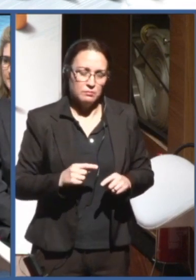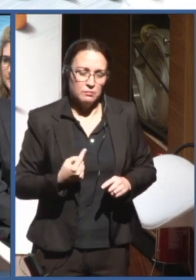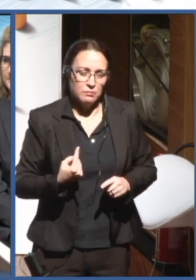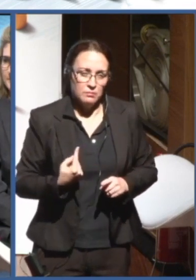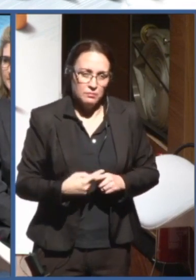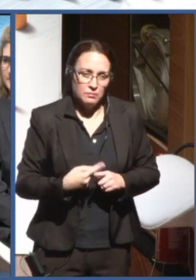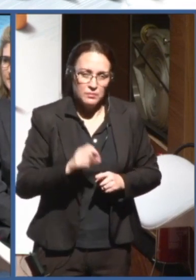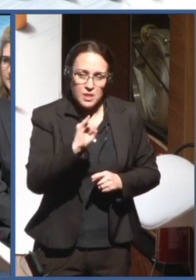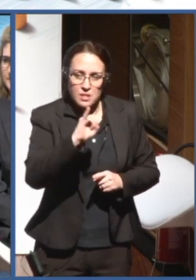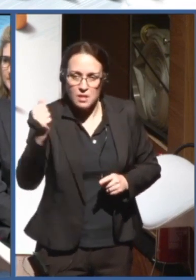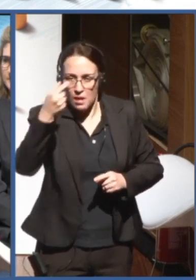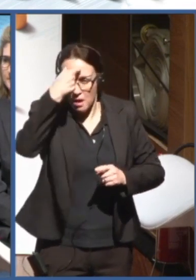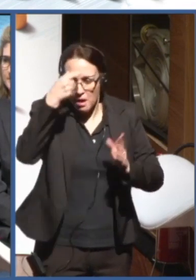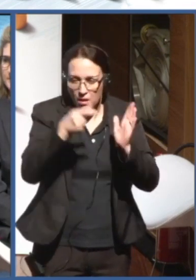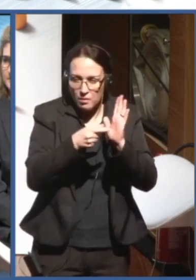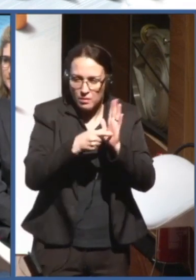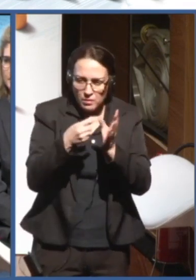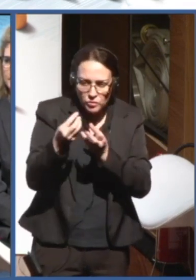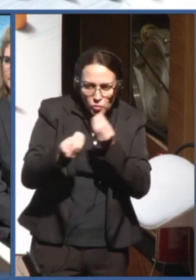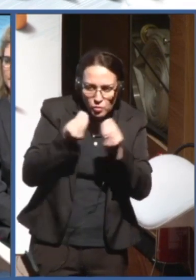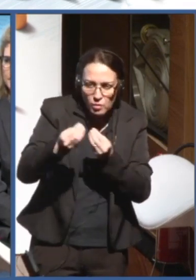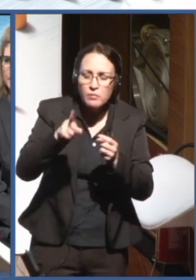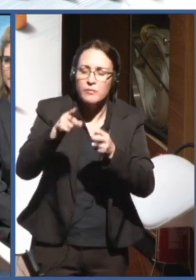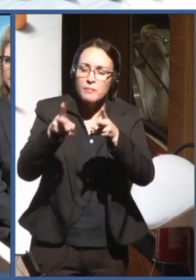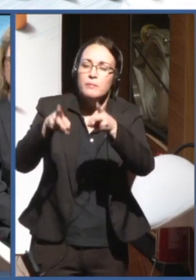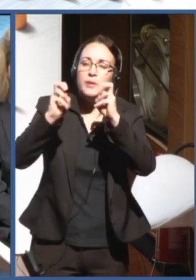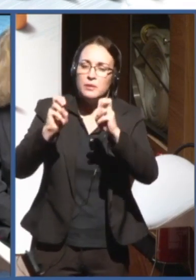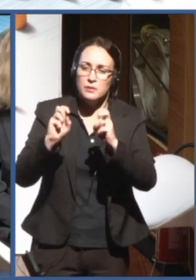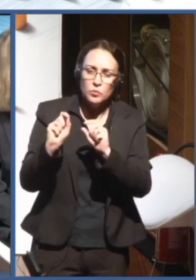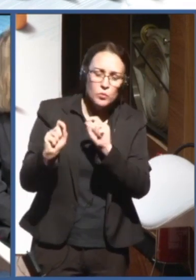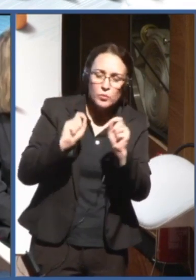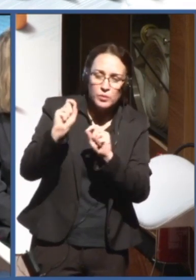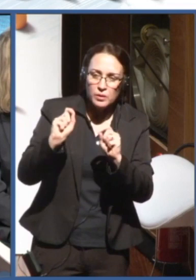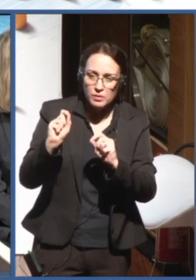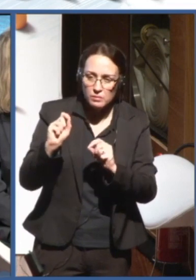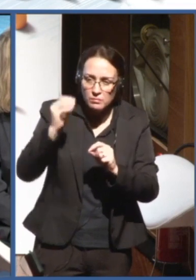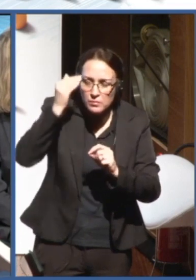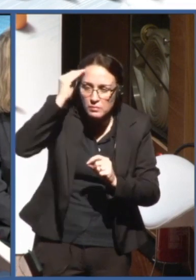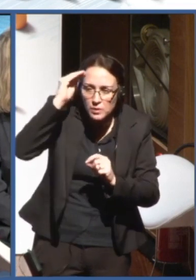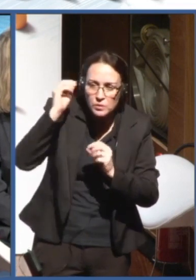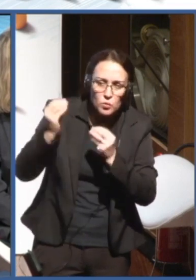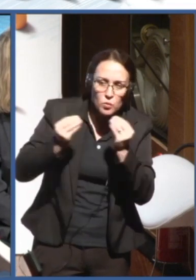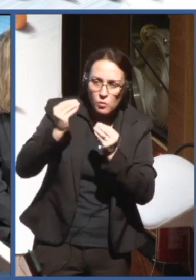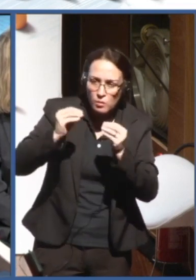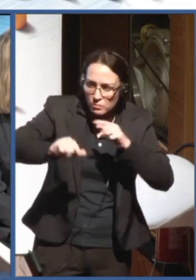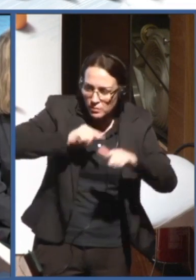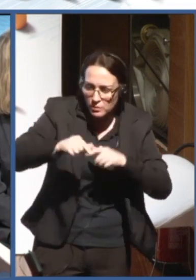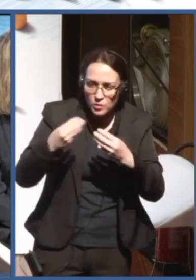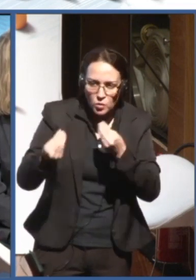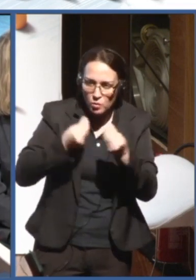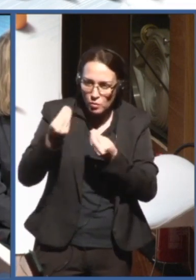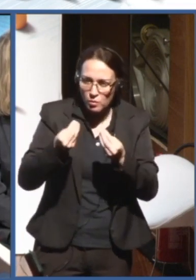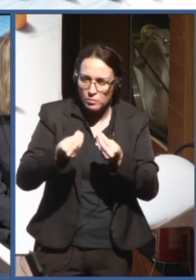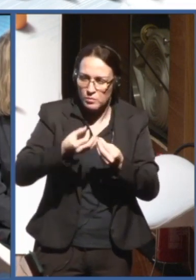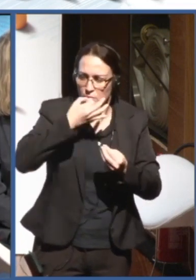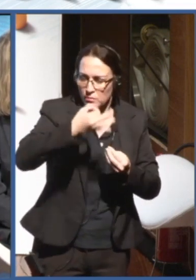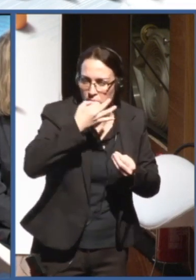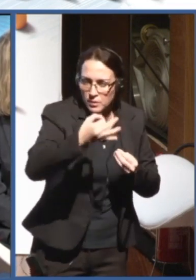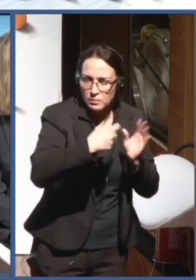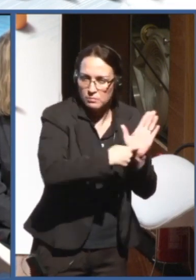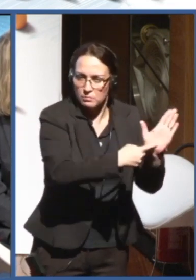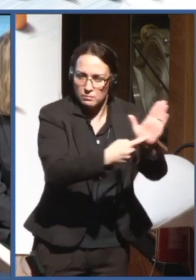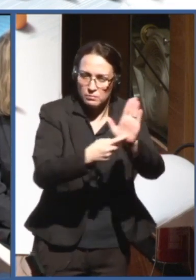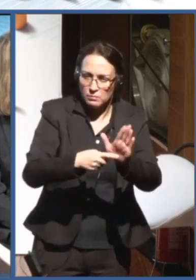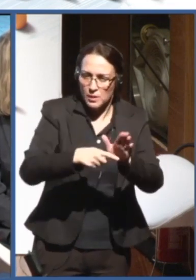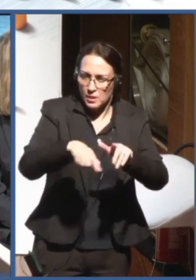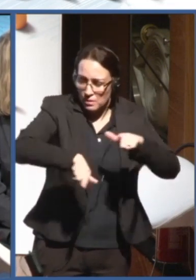how should human rights inform the development of international standards in this field, and how you see the cooperation as well